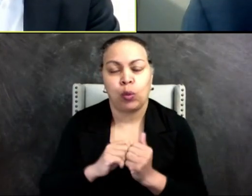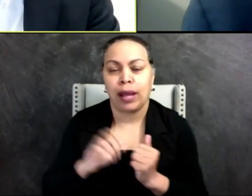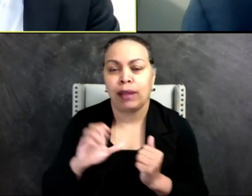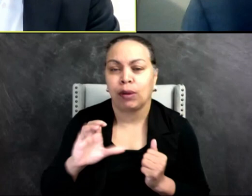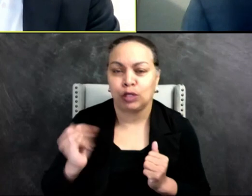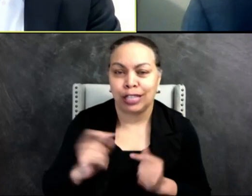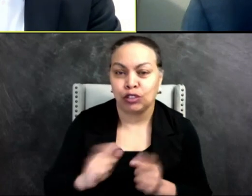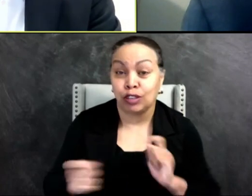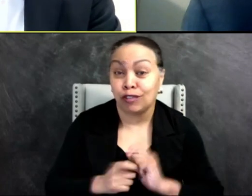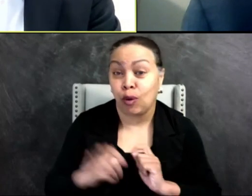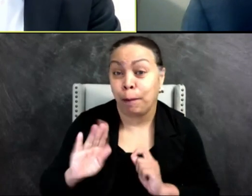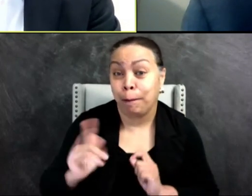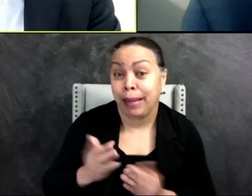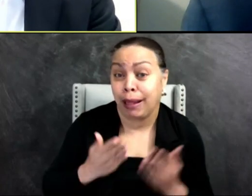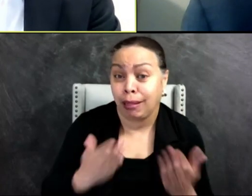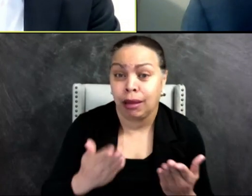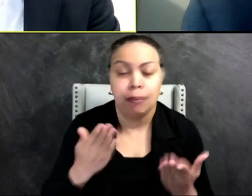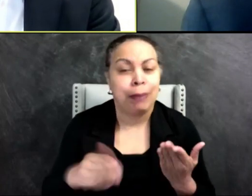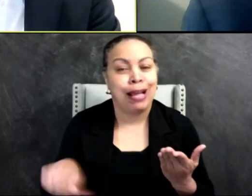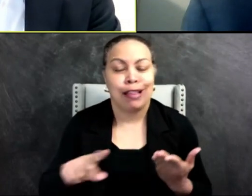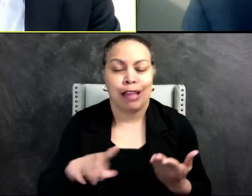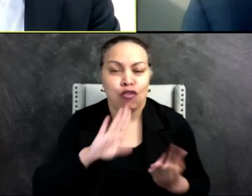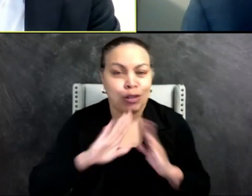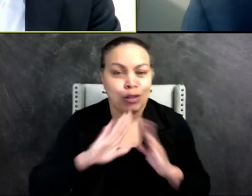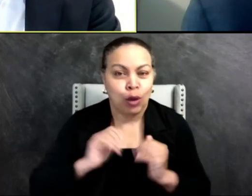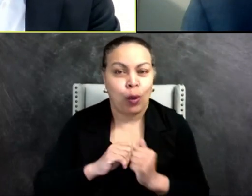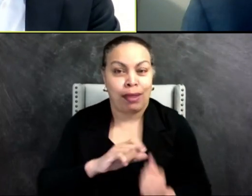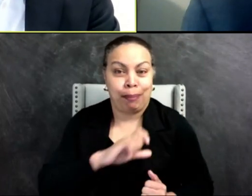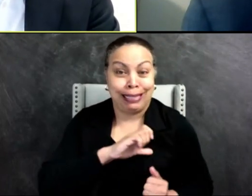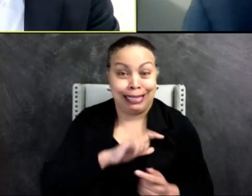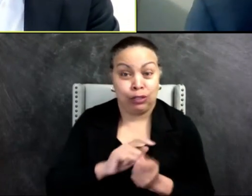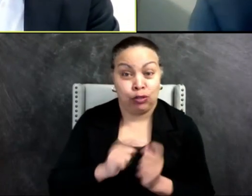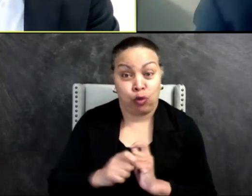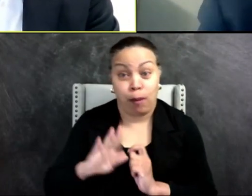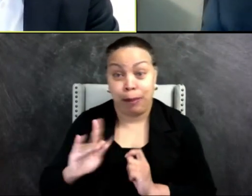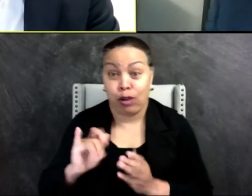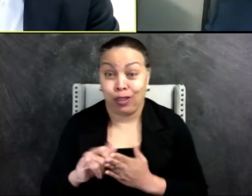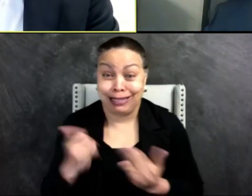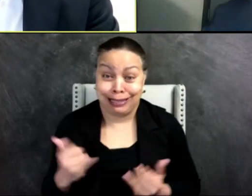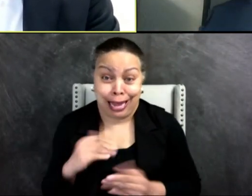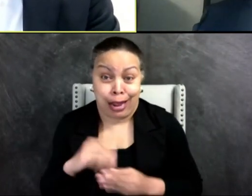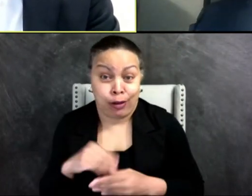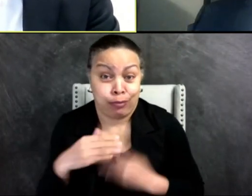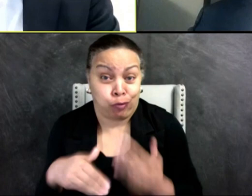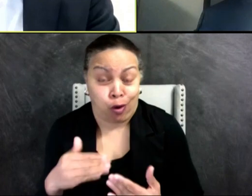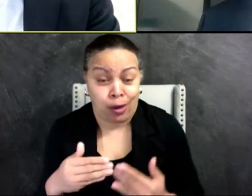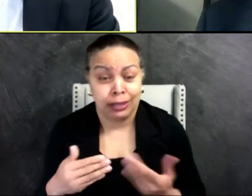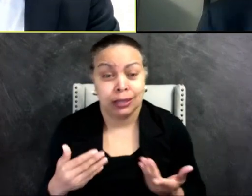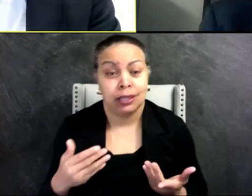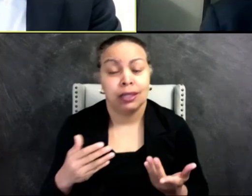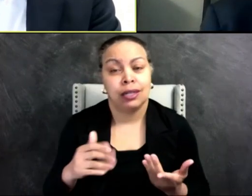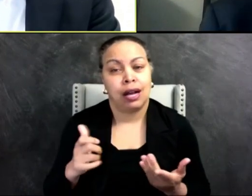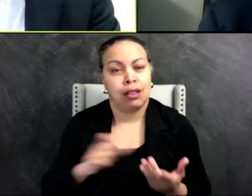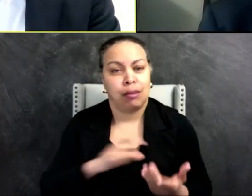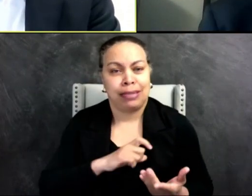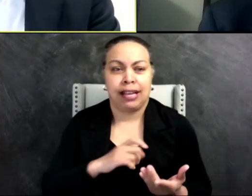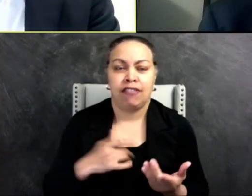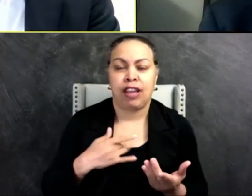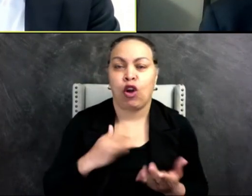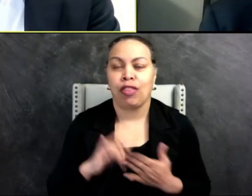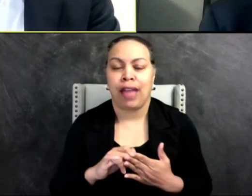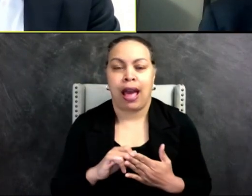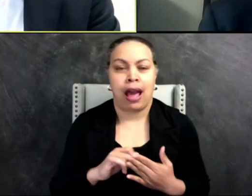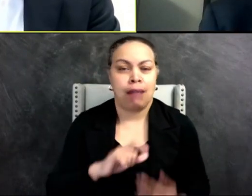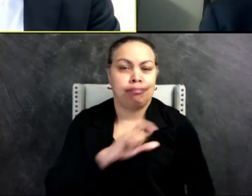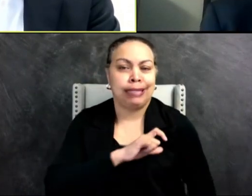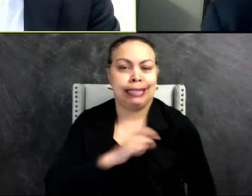reform bill, who may be frustrated with the police reform bill that's moving in the legislature right now, who feel cops' lives matter,